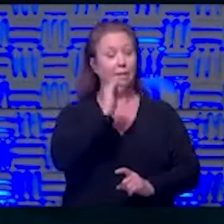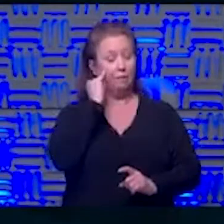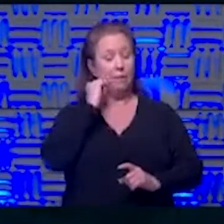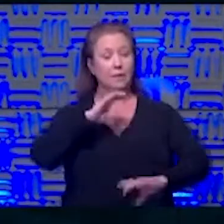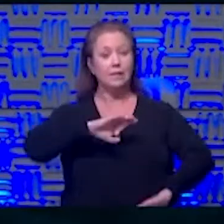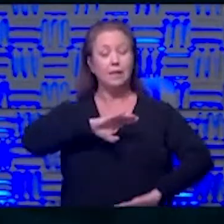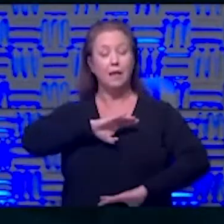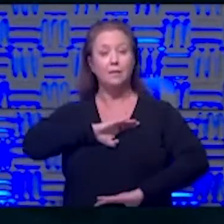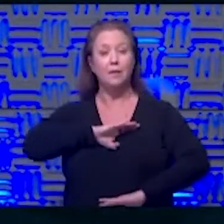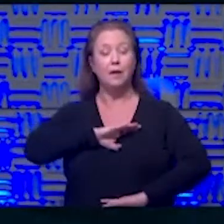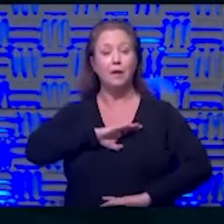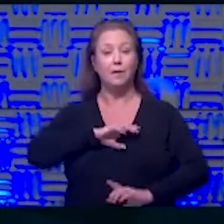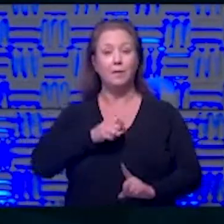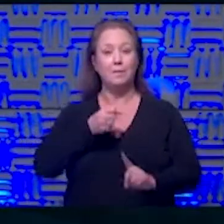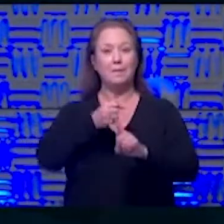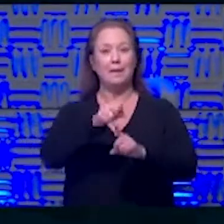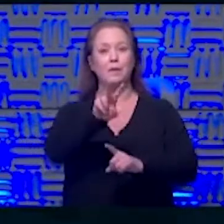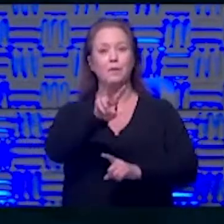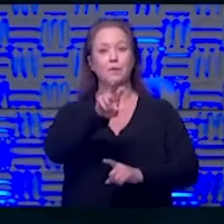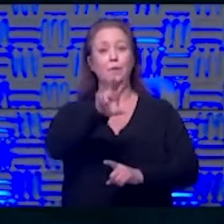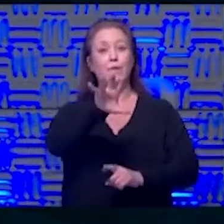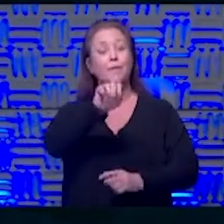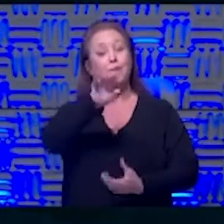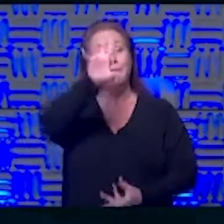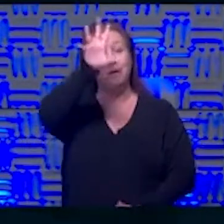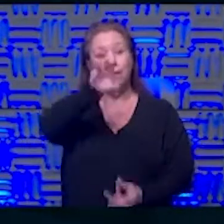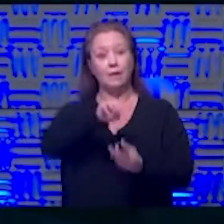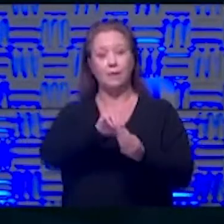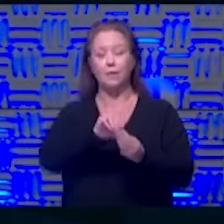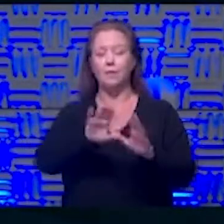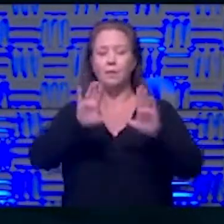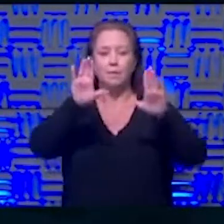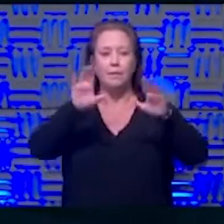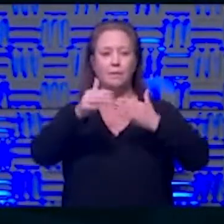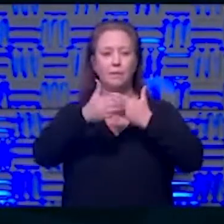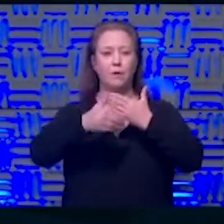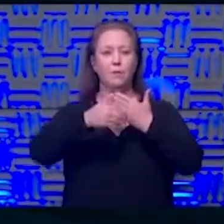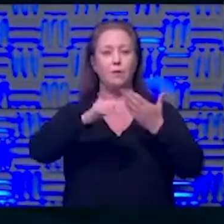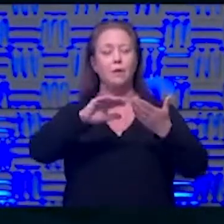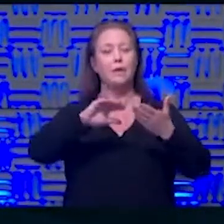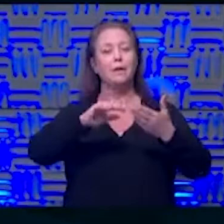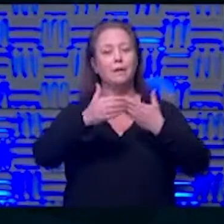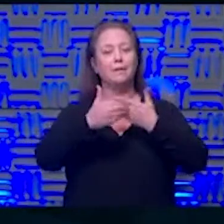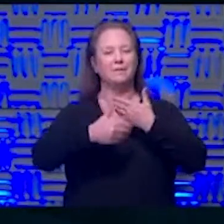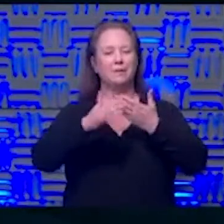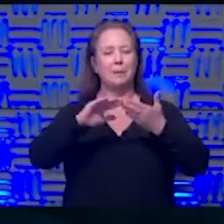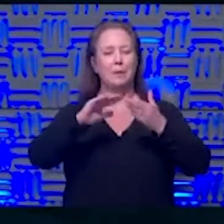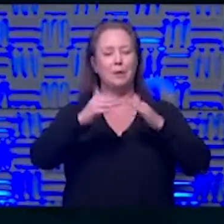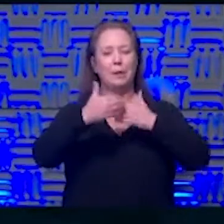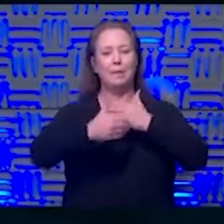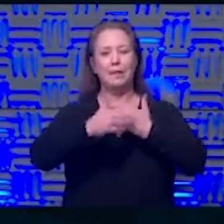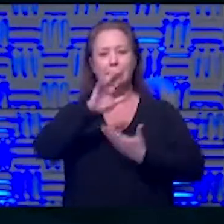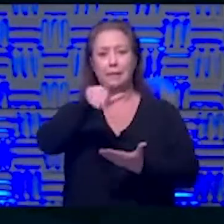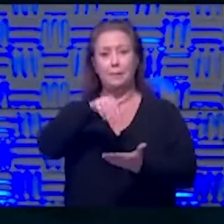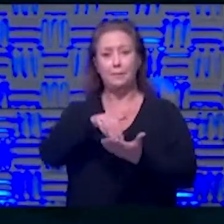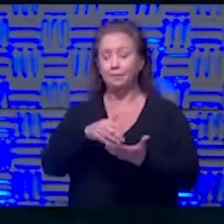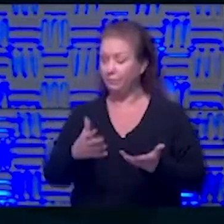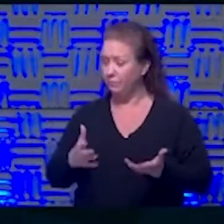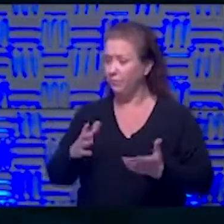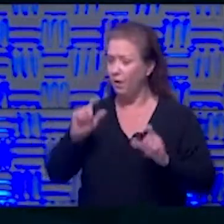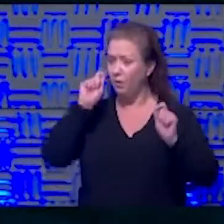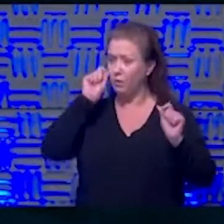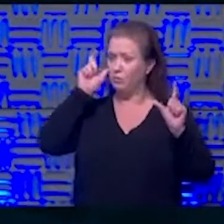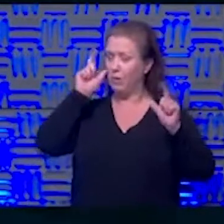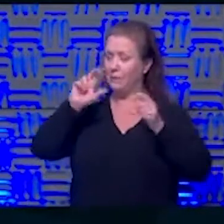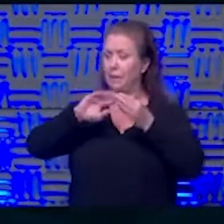if we get there we might hit 250 total which would be amazing for the community blood center are you surprised by these numbers because we know not everyone's back on campus so you weren't